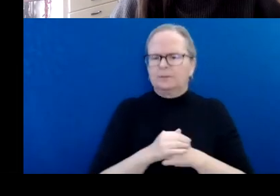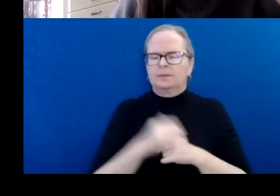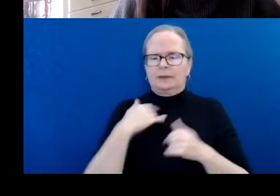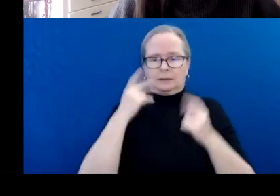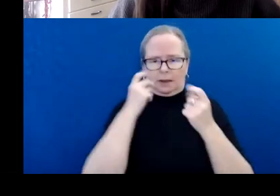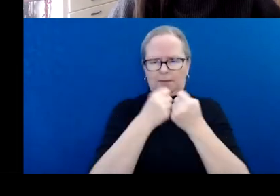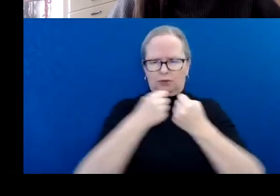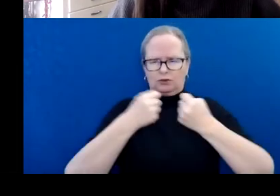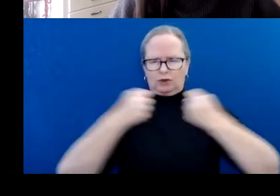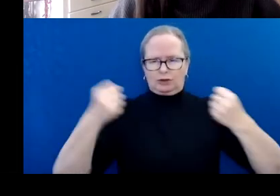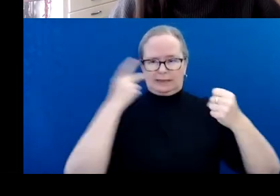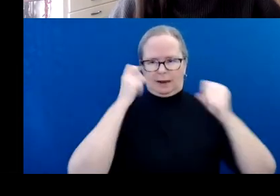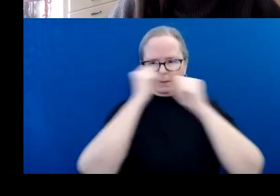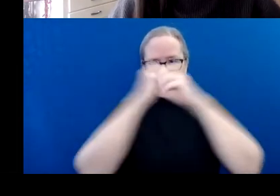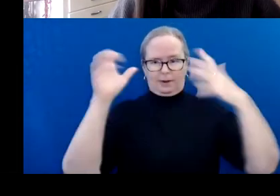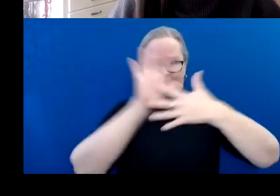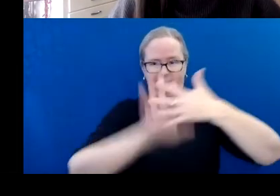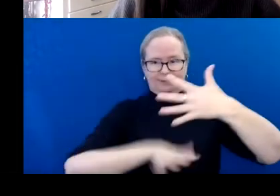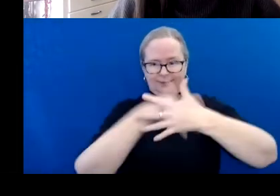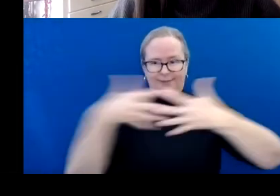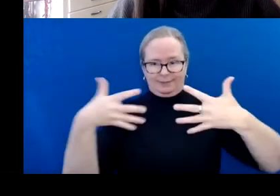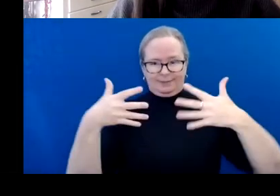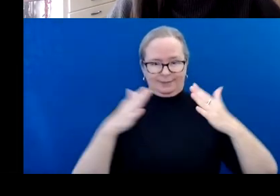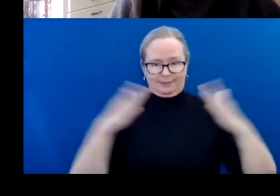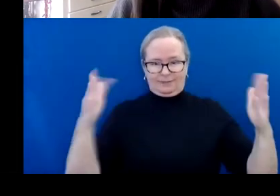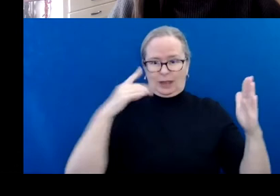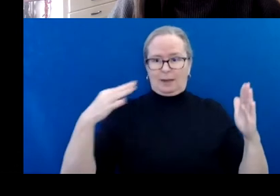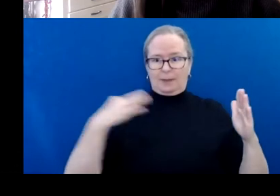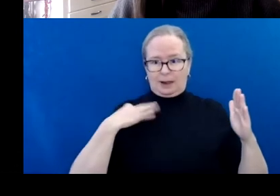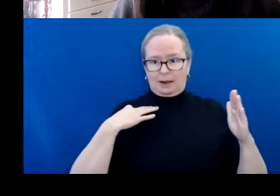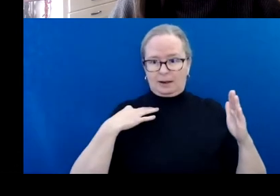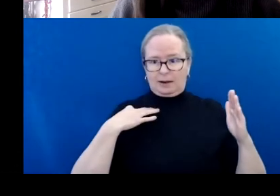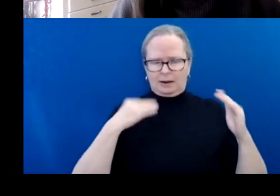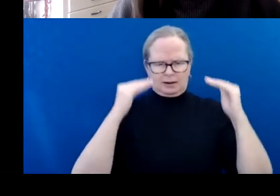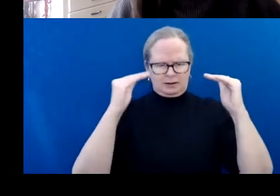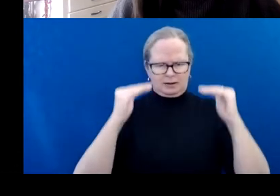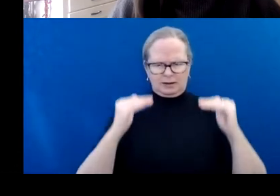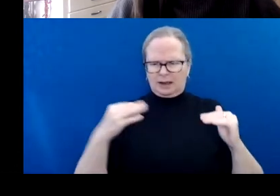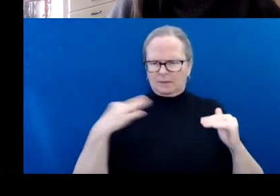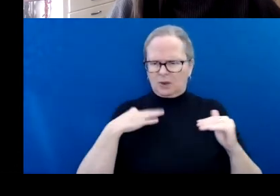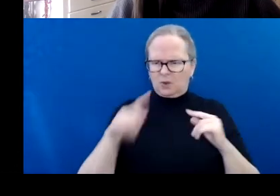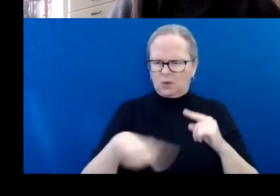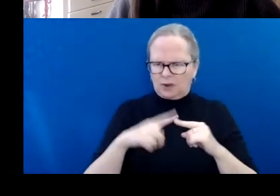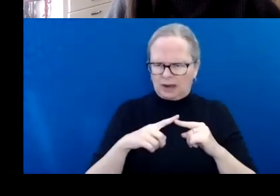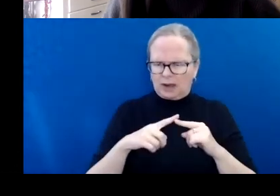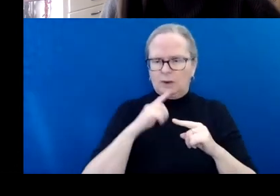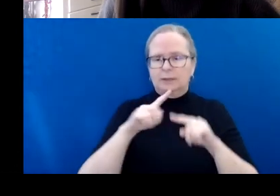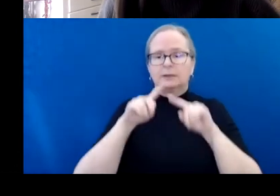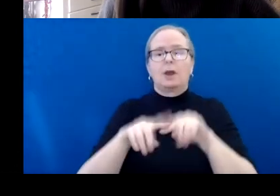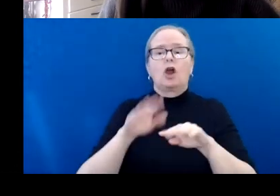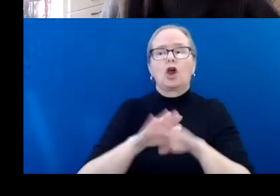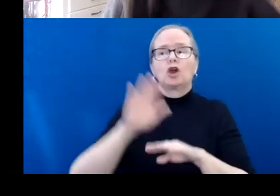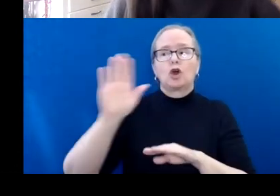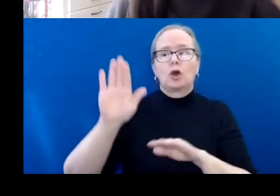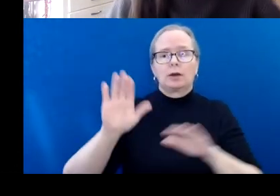better understand when they should apply to the micro grant, based on when their activities will take place, we have created this